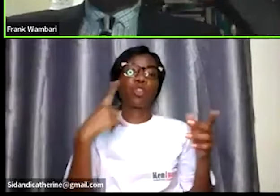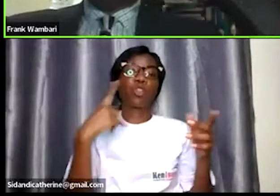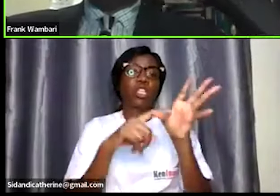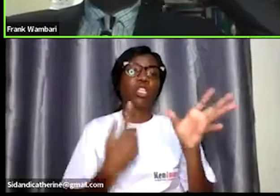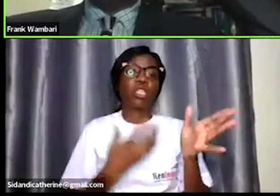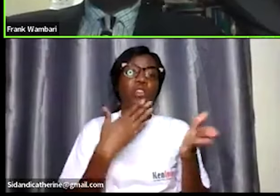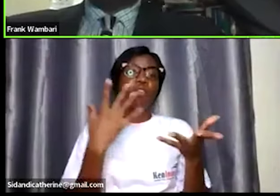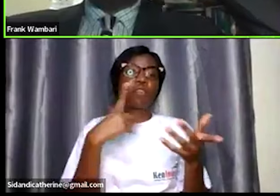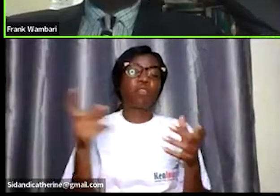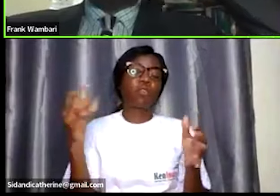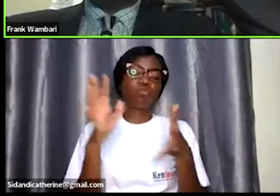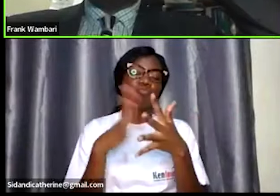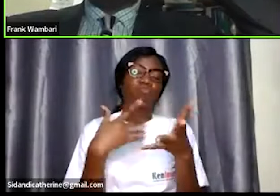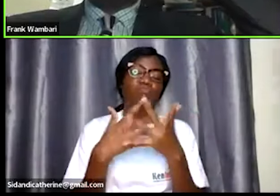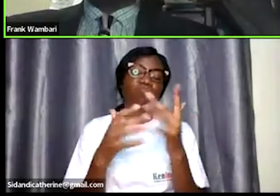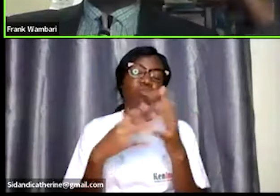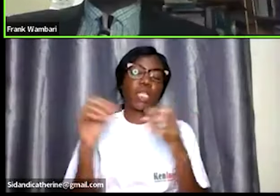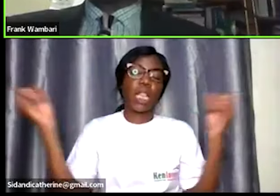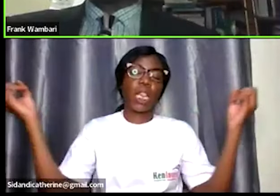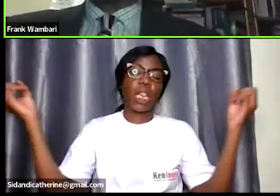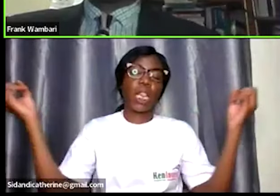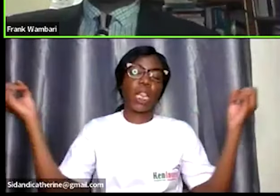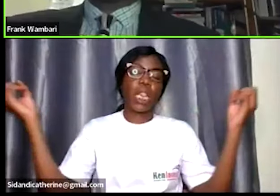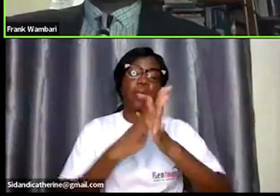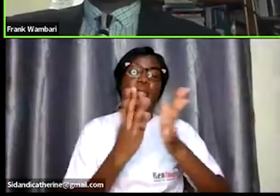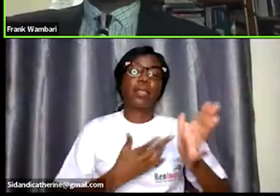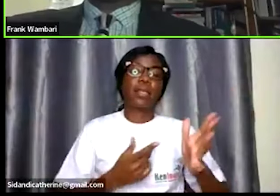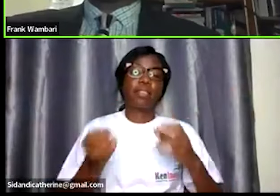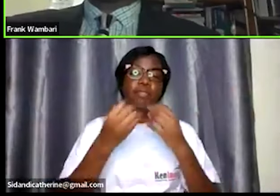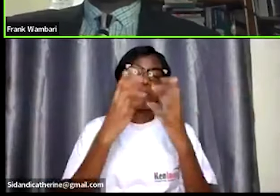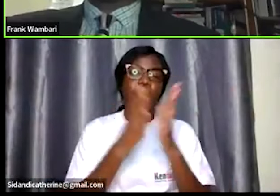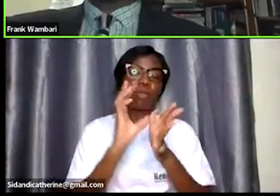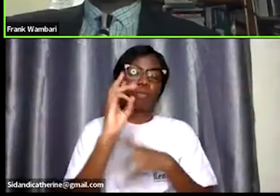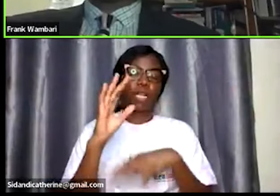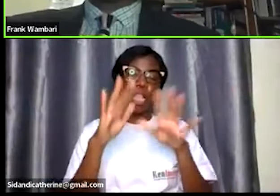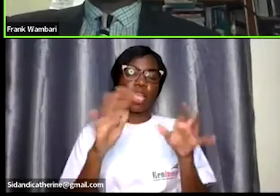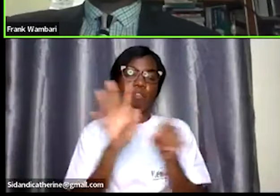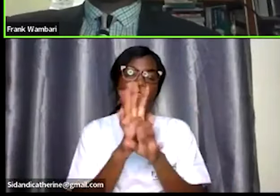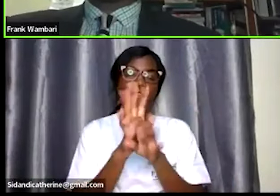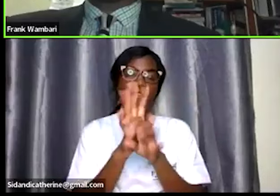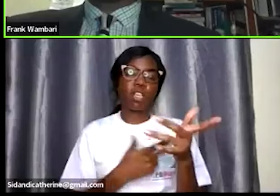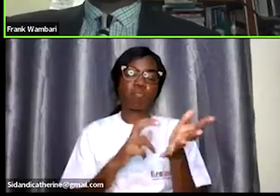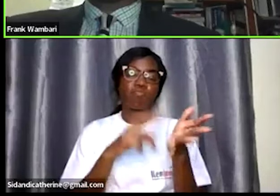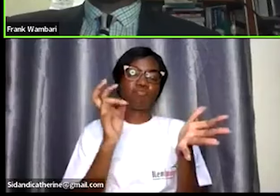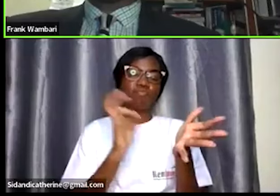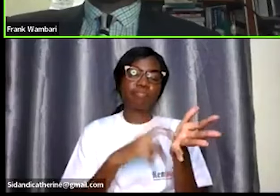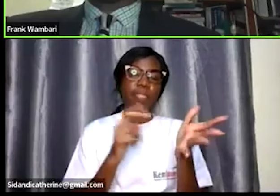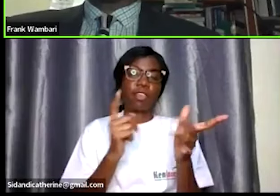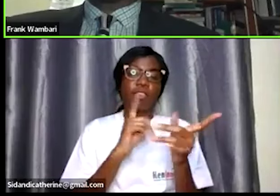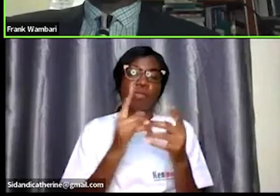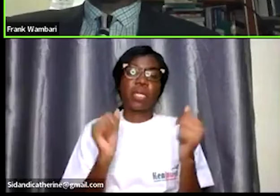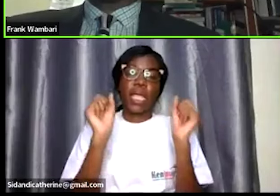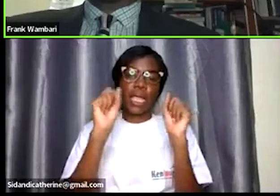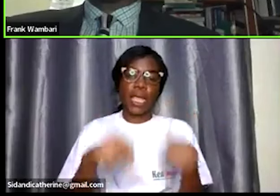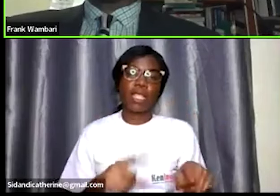light and we are better informed and we will be very careful uh before we jump so and uh yes you can